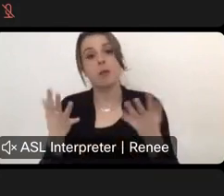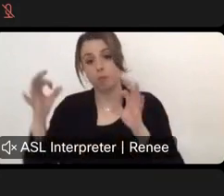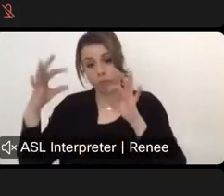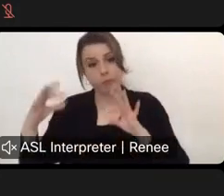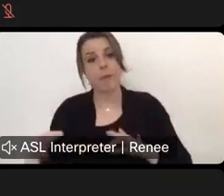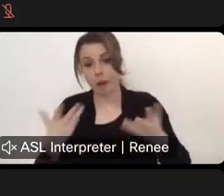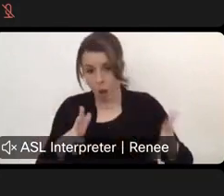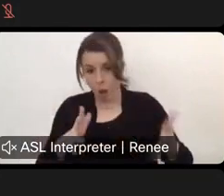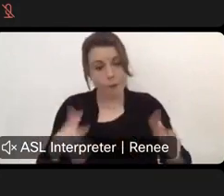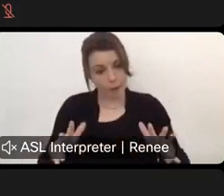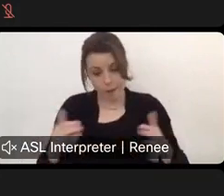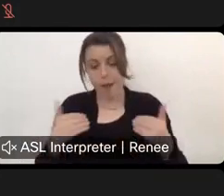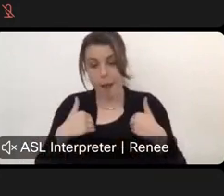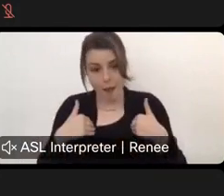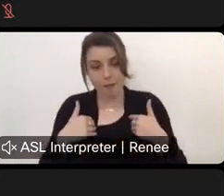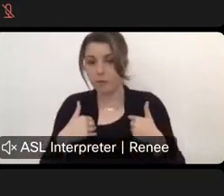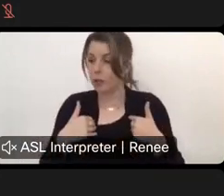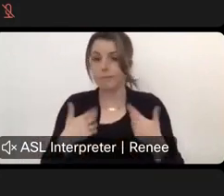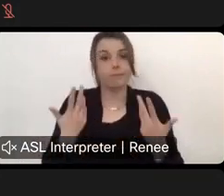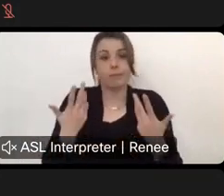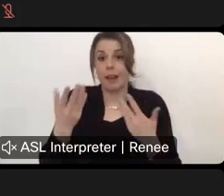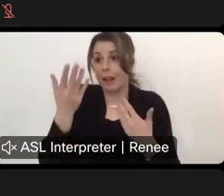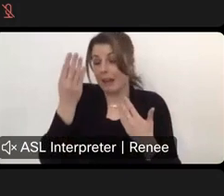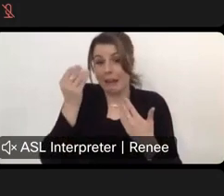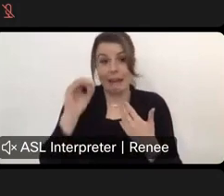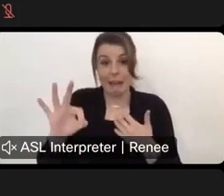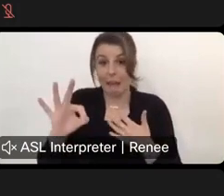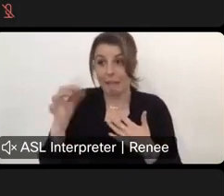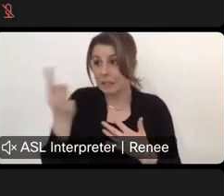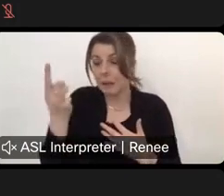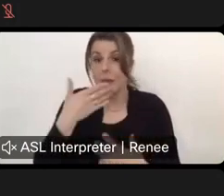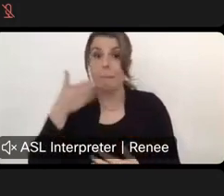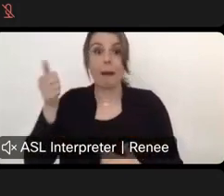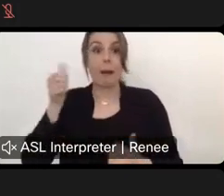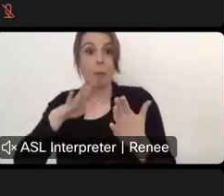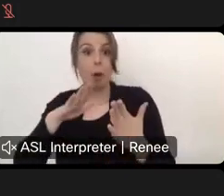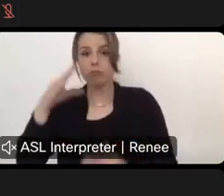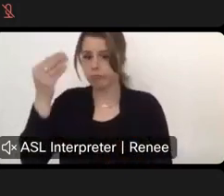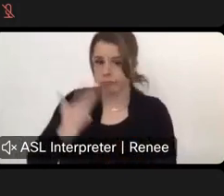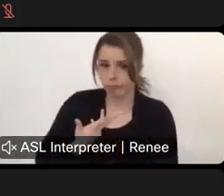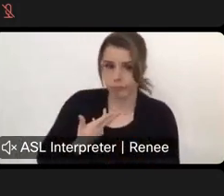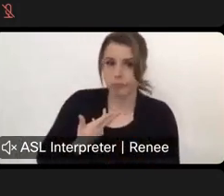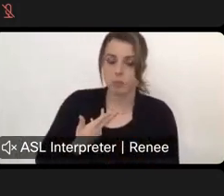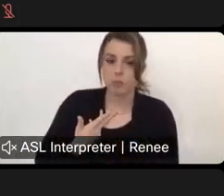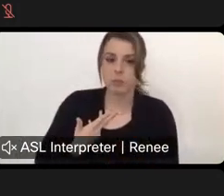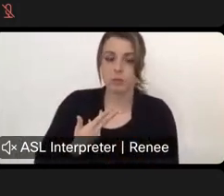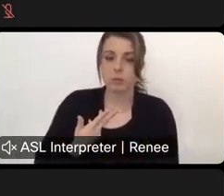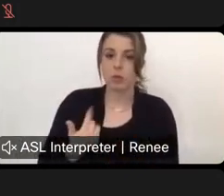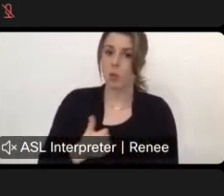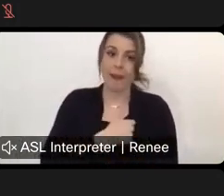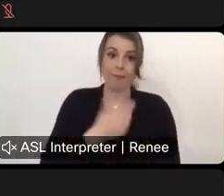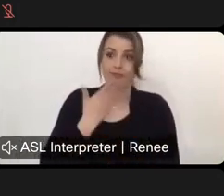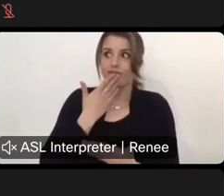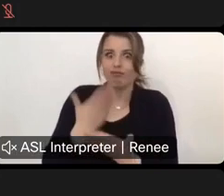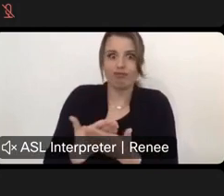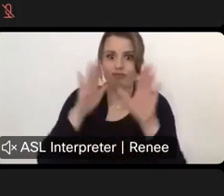on how to handle this. Um, so please go ahead and continue to send those comments. Um, we're, we're getting a lot of good feedback